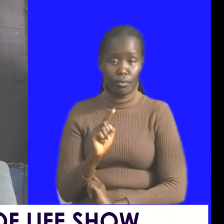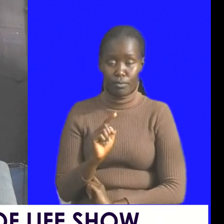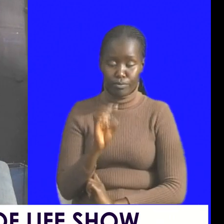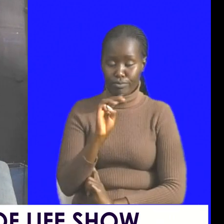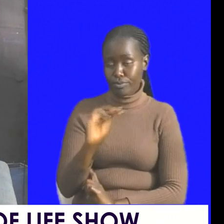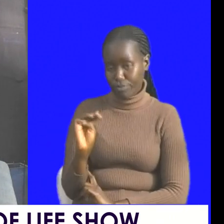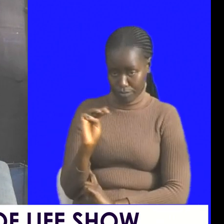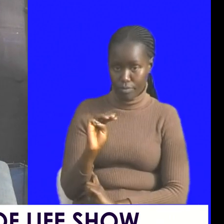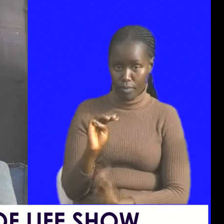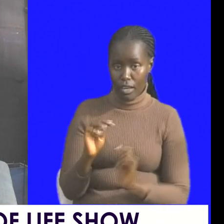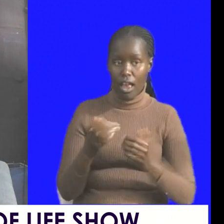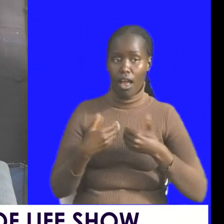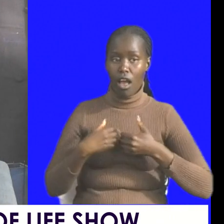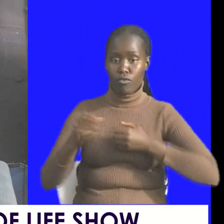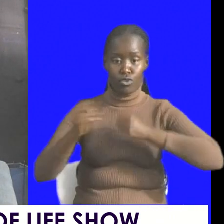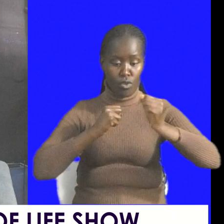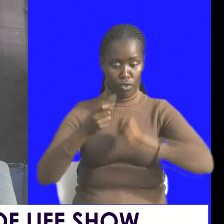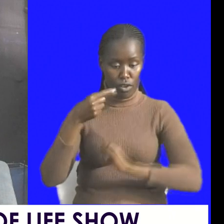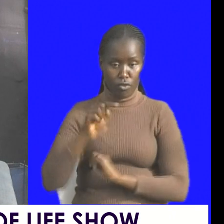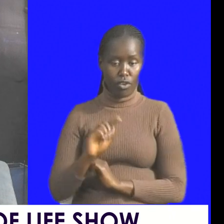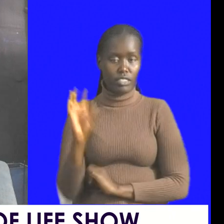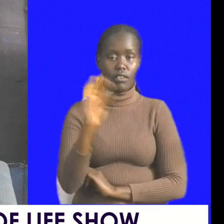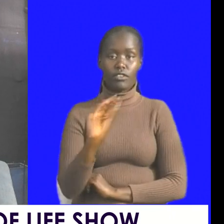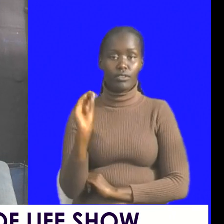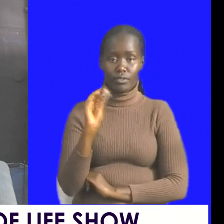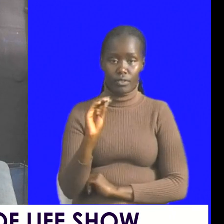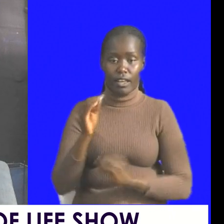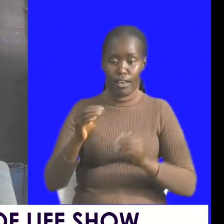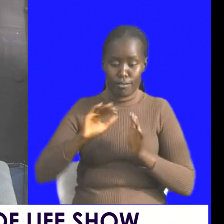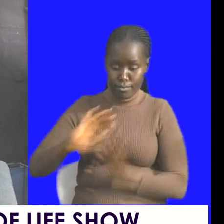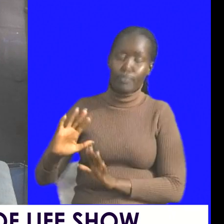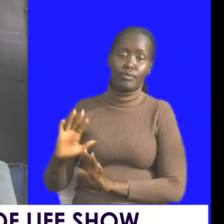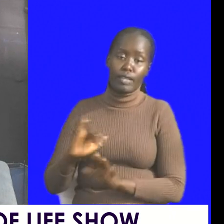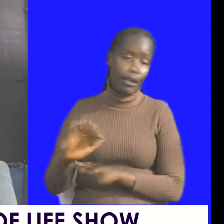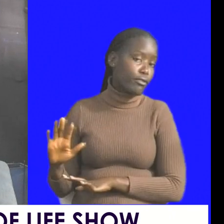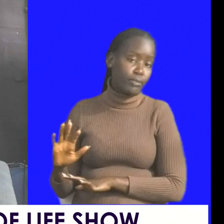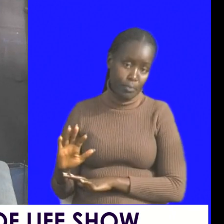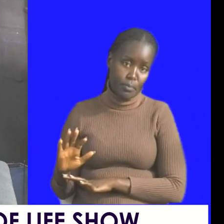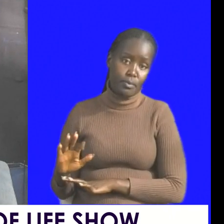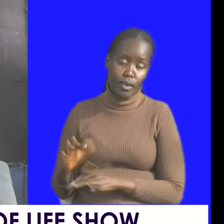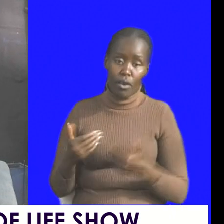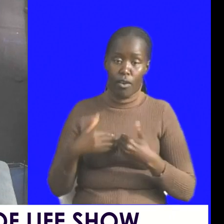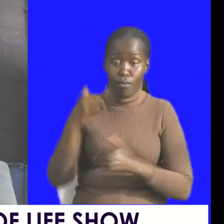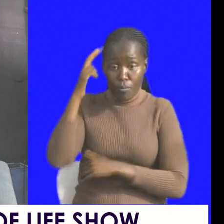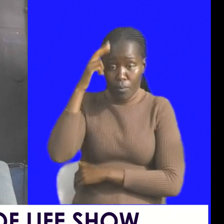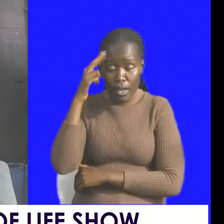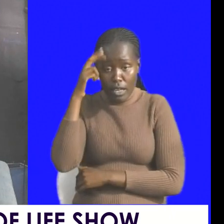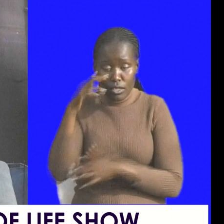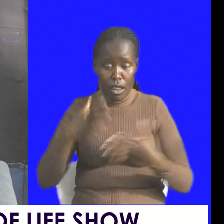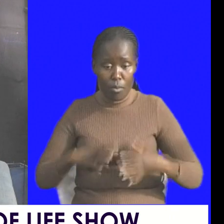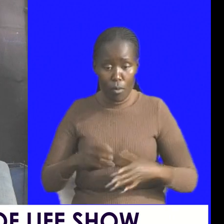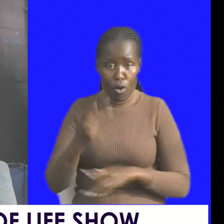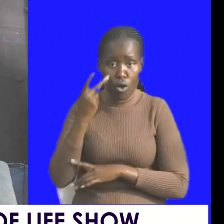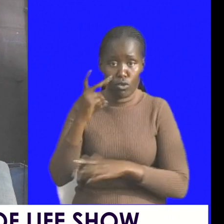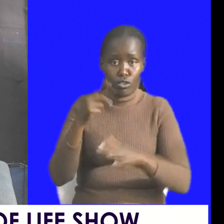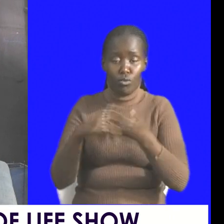you do not have to fight for yourself leave it leave it they are reasonable enough people to see what